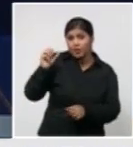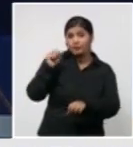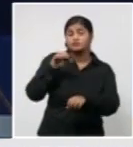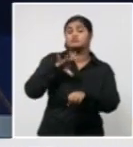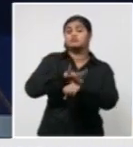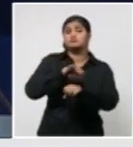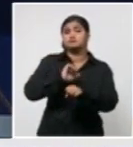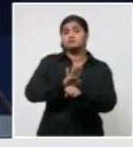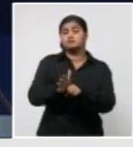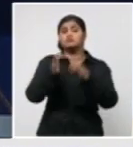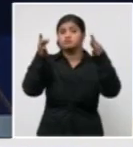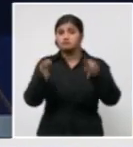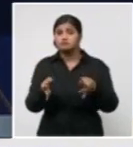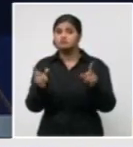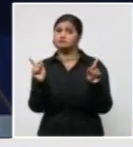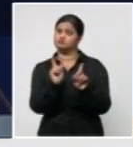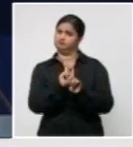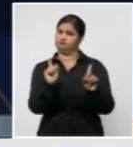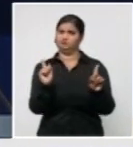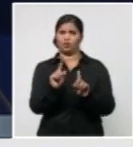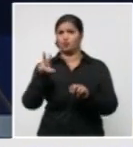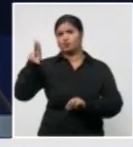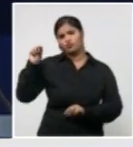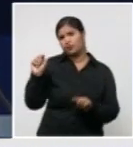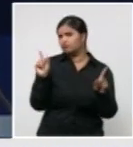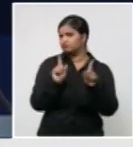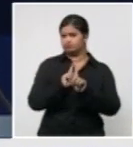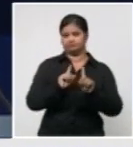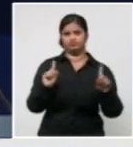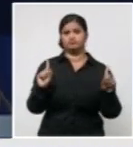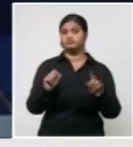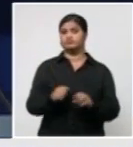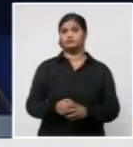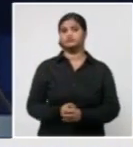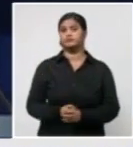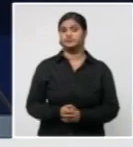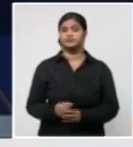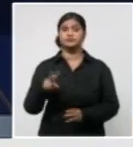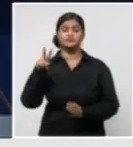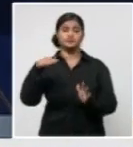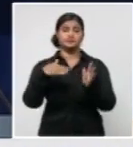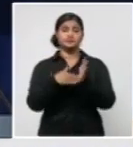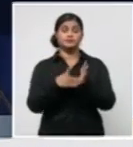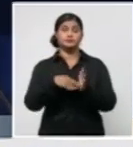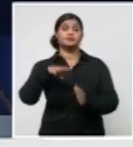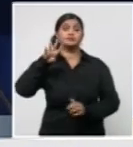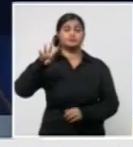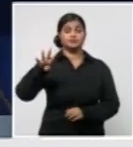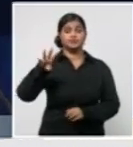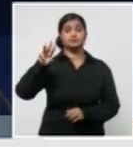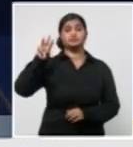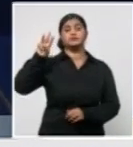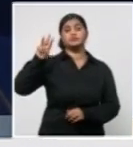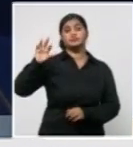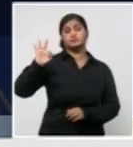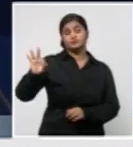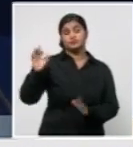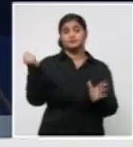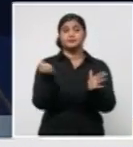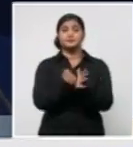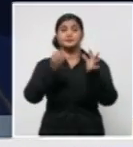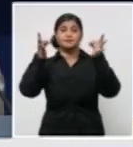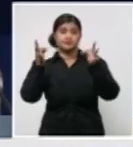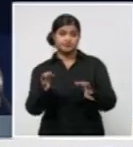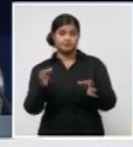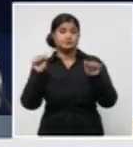from Matanzas, 96 from Cienfuegos, 120 from Granma, 78 from Ciego de Ávila,